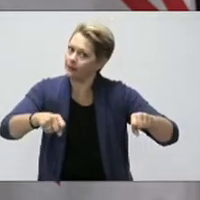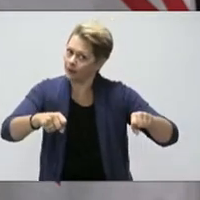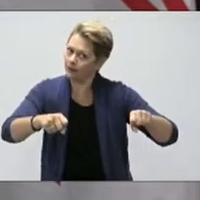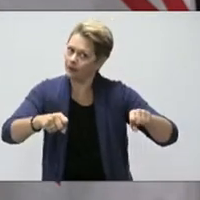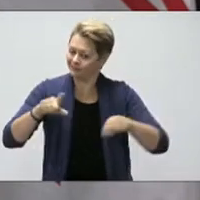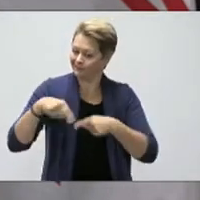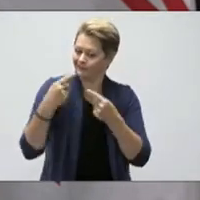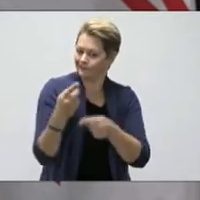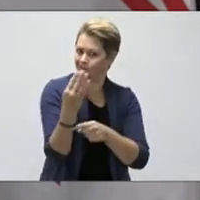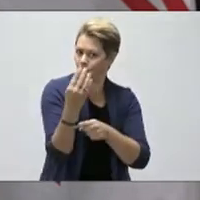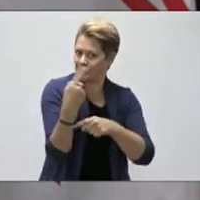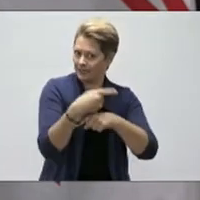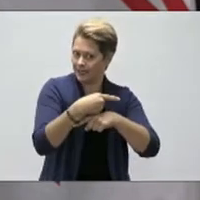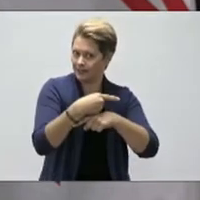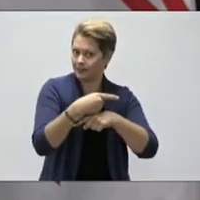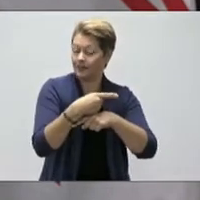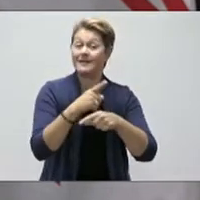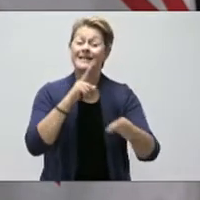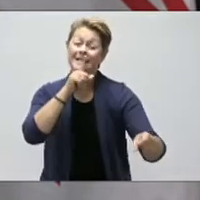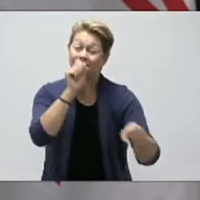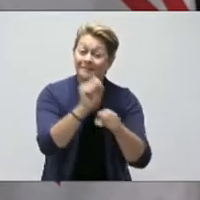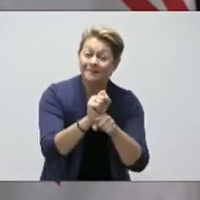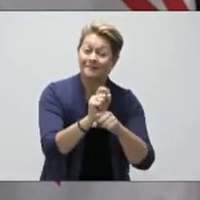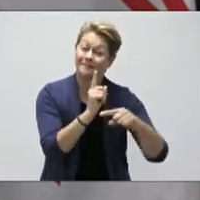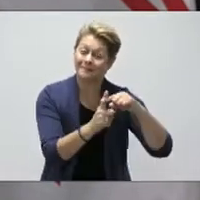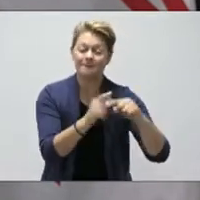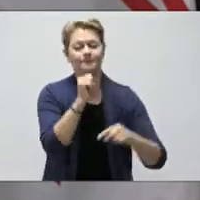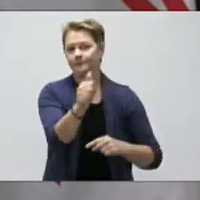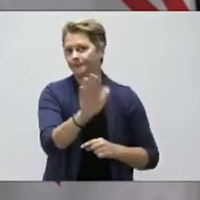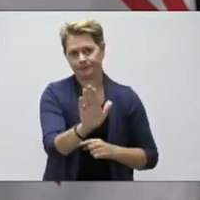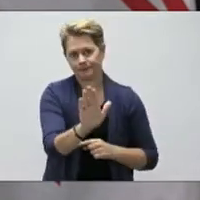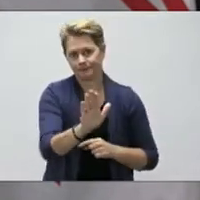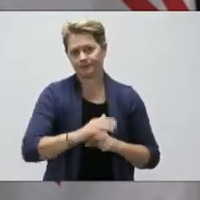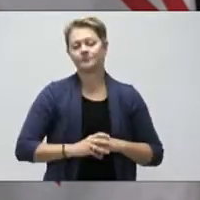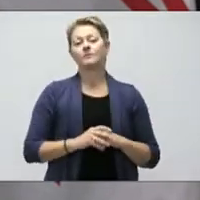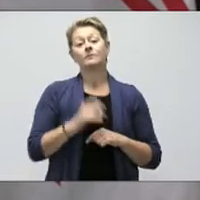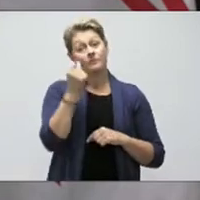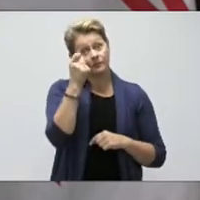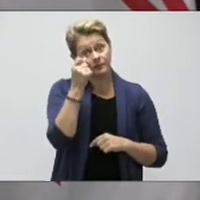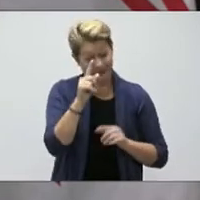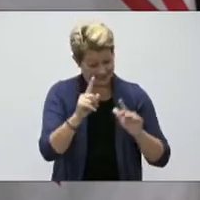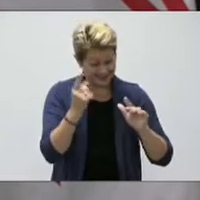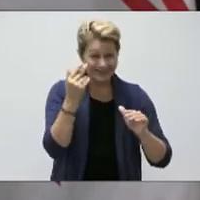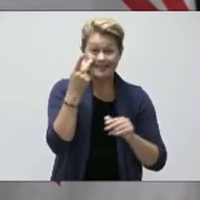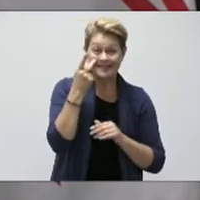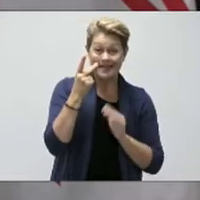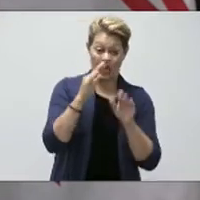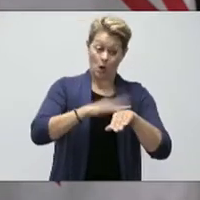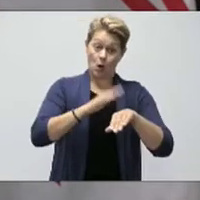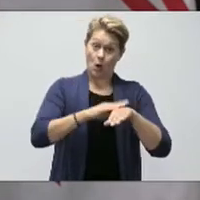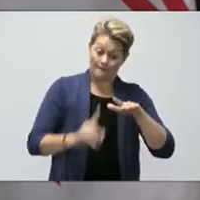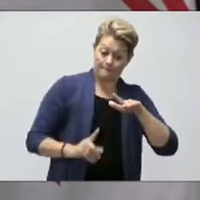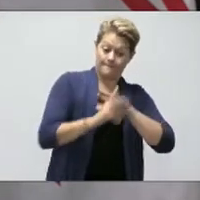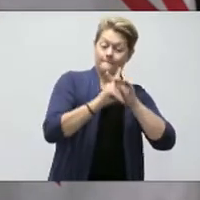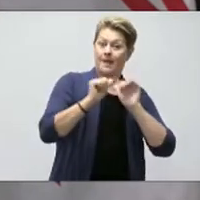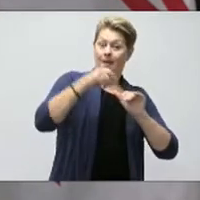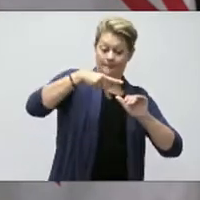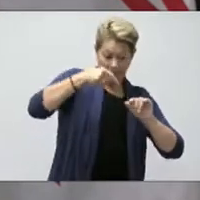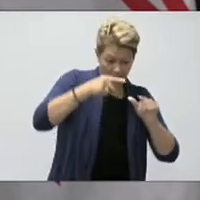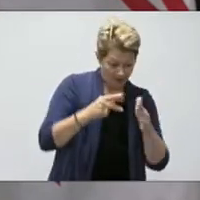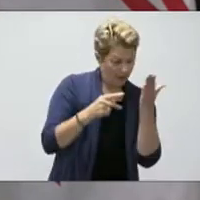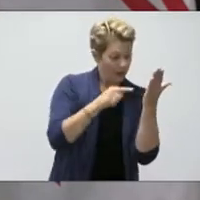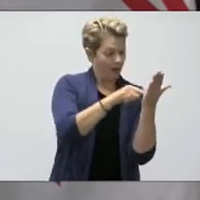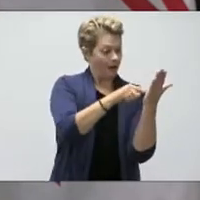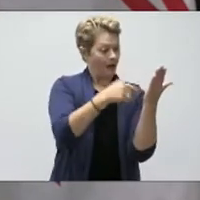14 days. This is not definite. Therefore, it is important to remain calm and follow the instructions on the app